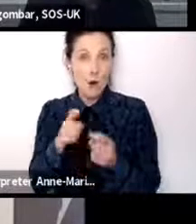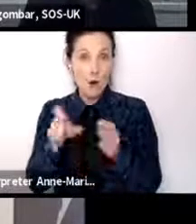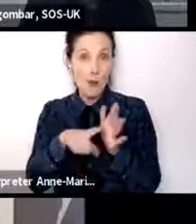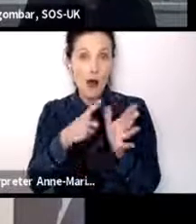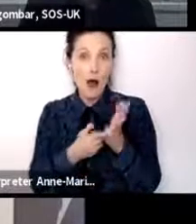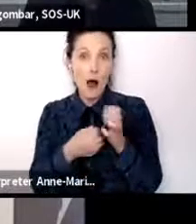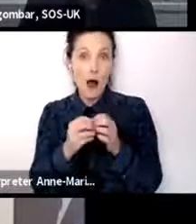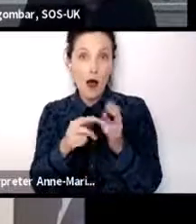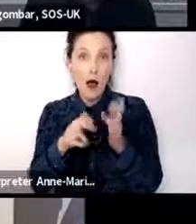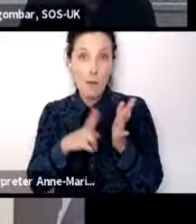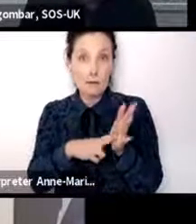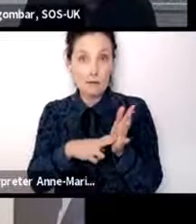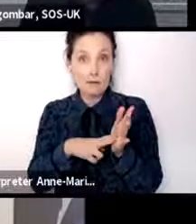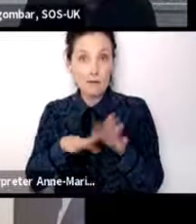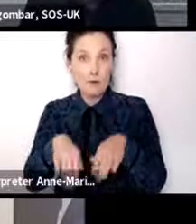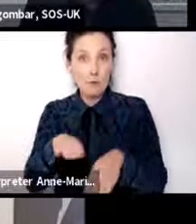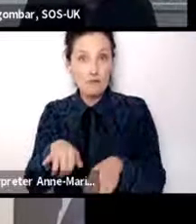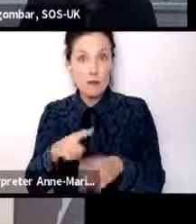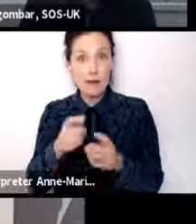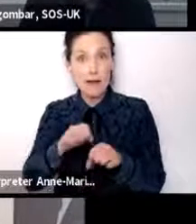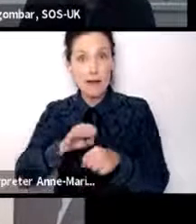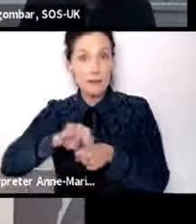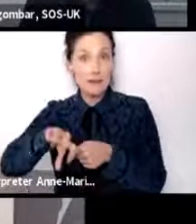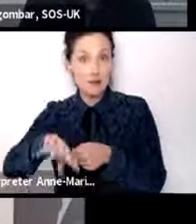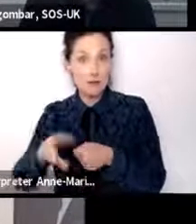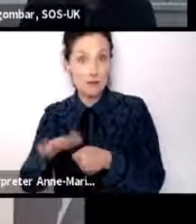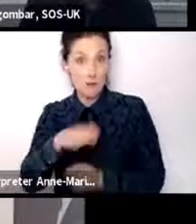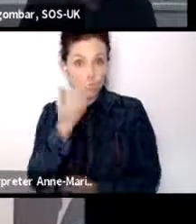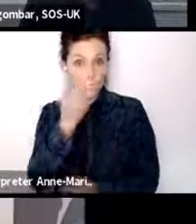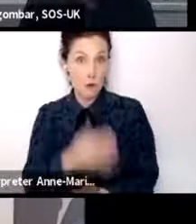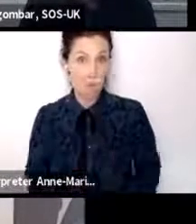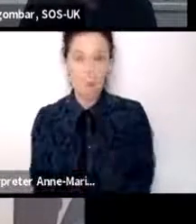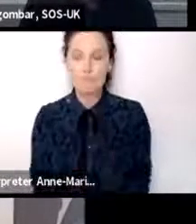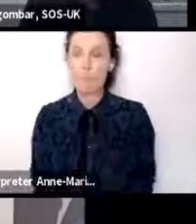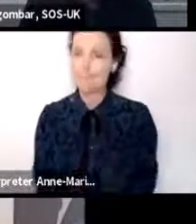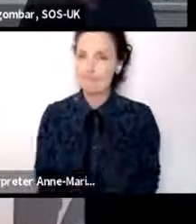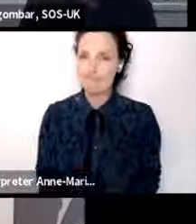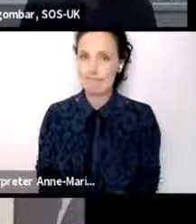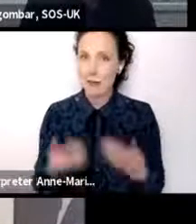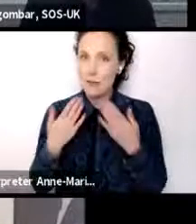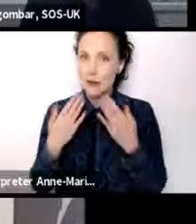and kind of emissions of the schools as well. Thank you, Donna.